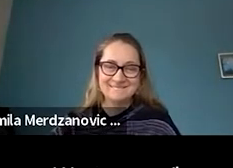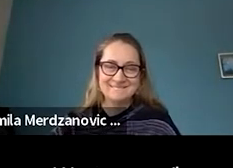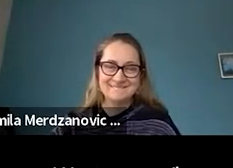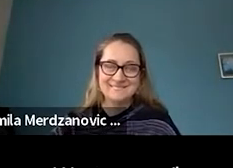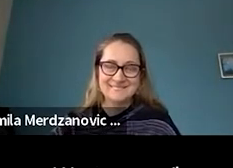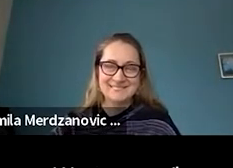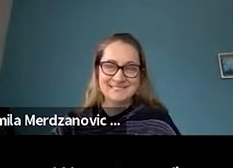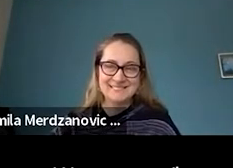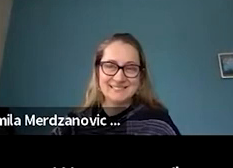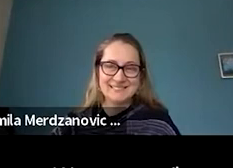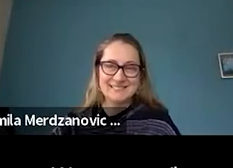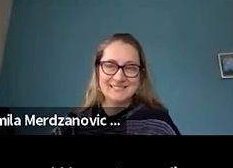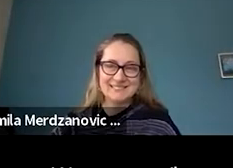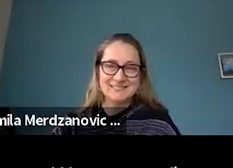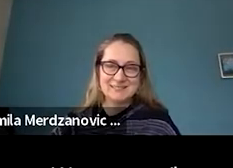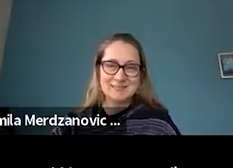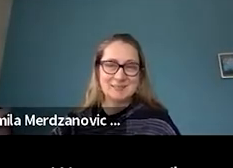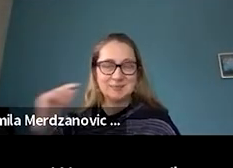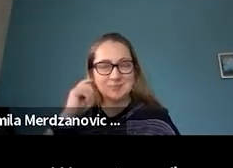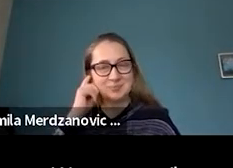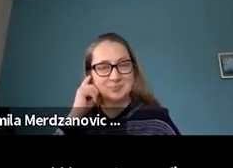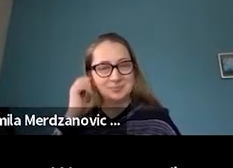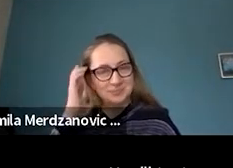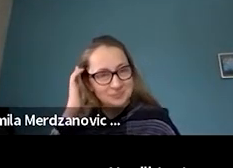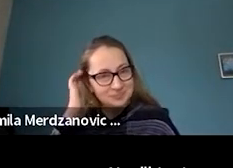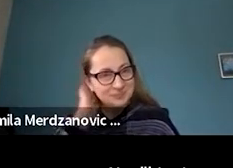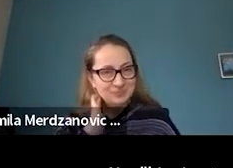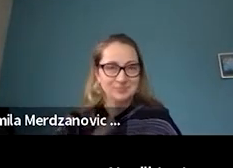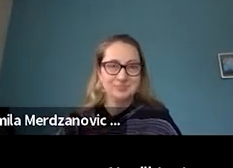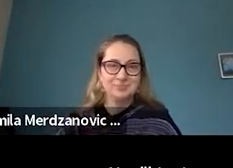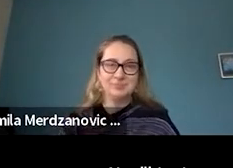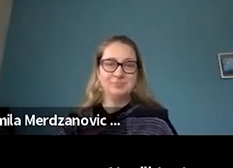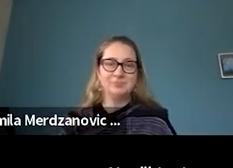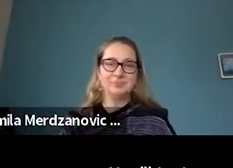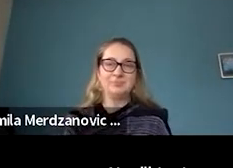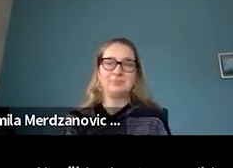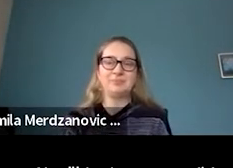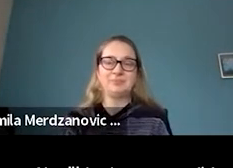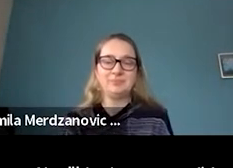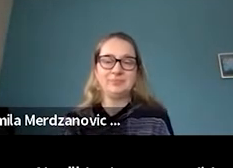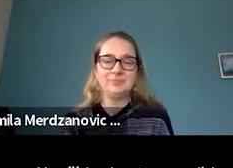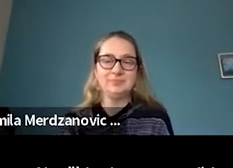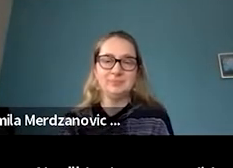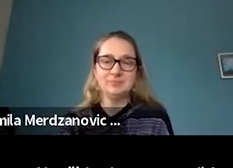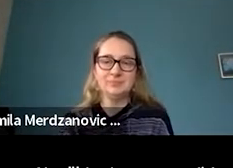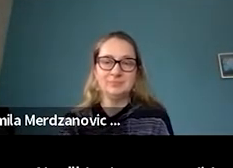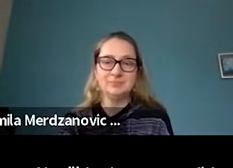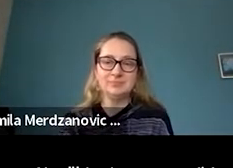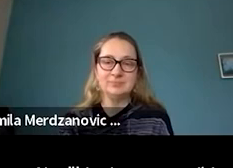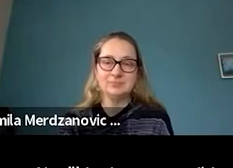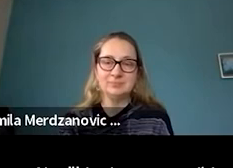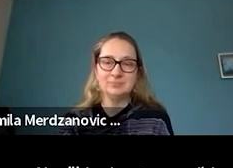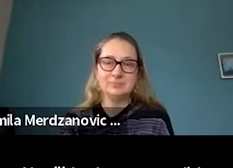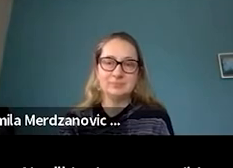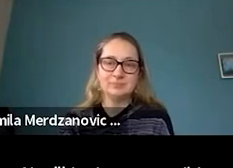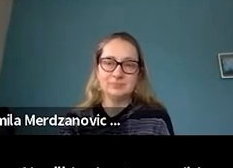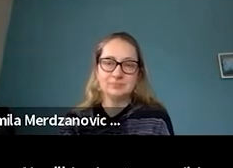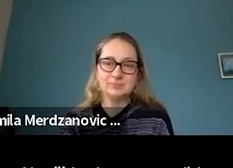You did a very good job. Thank you. So my, I guess my question is, and I,